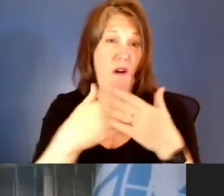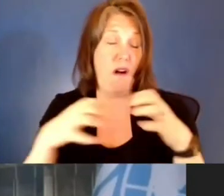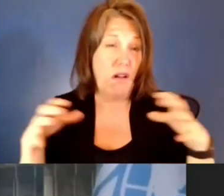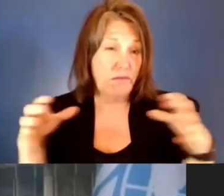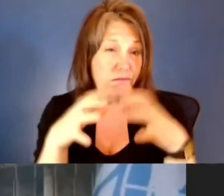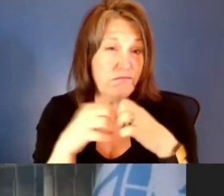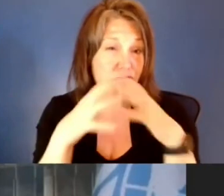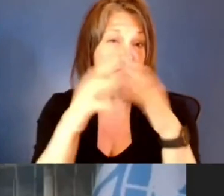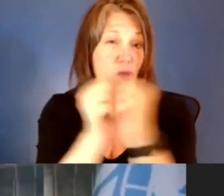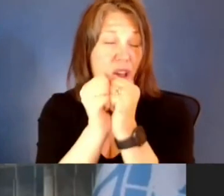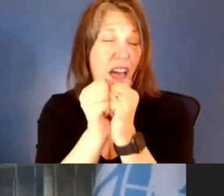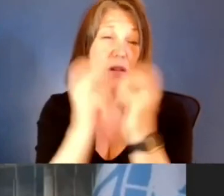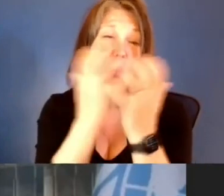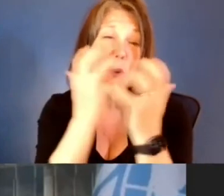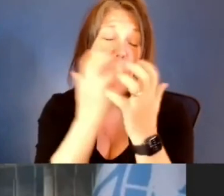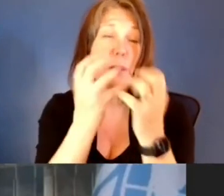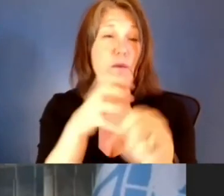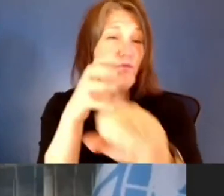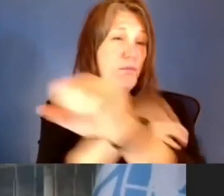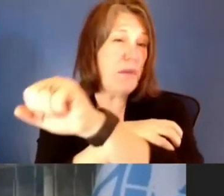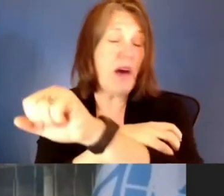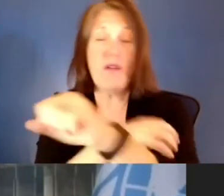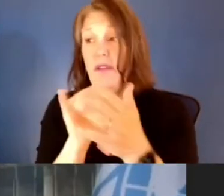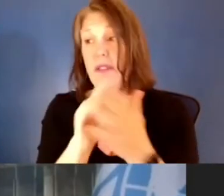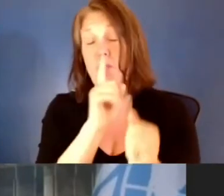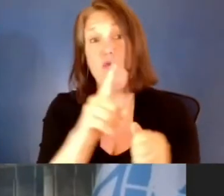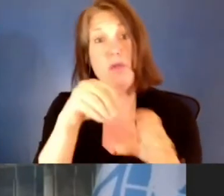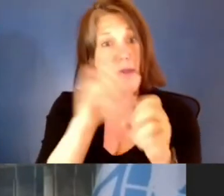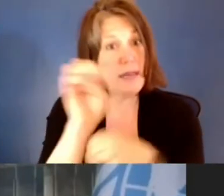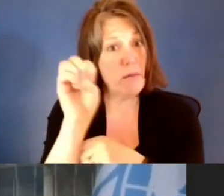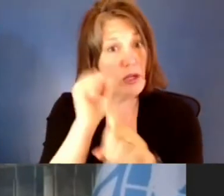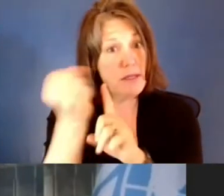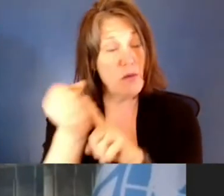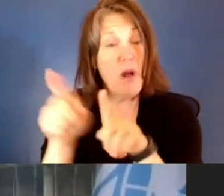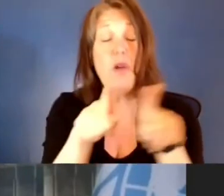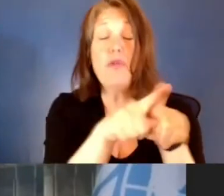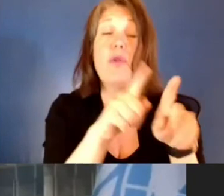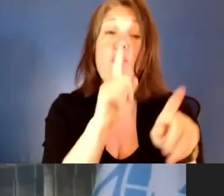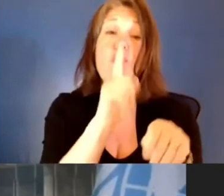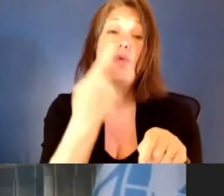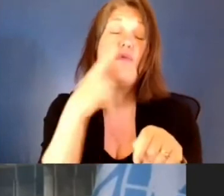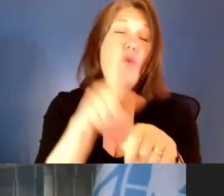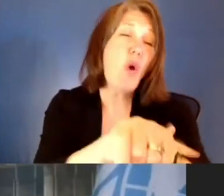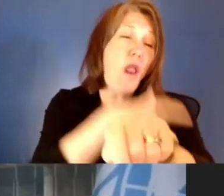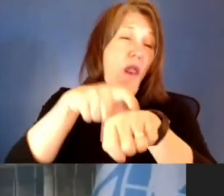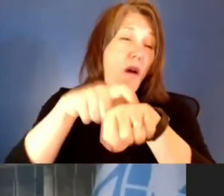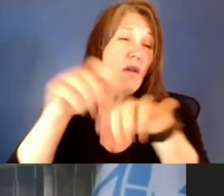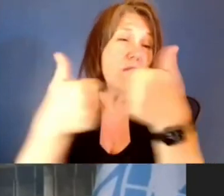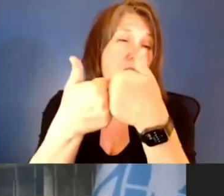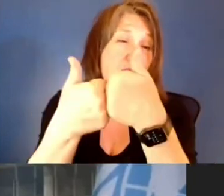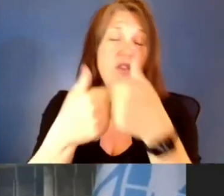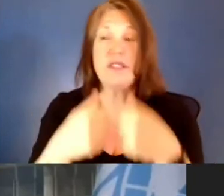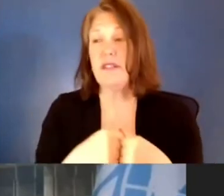This is true in emergency situations, but it is also true for long-term challenges. Against racism,